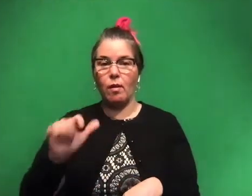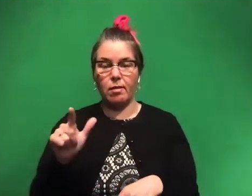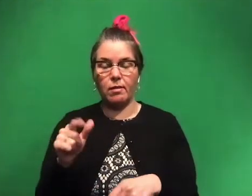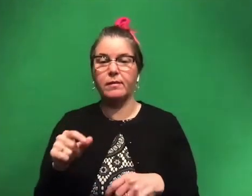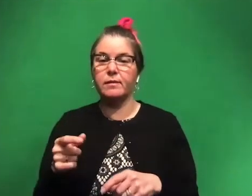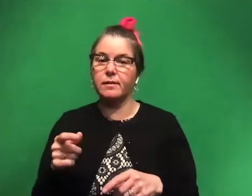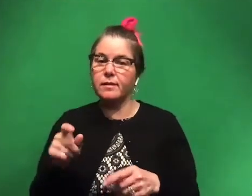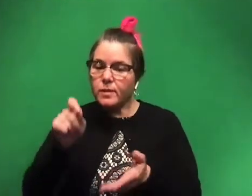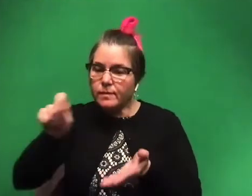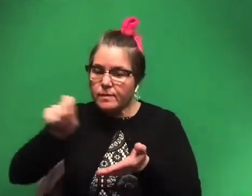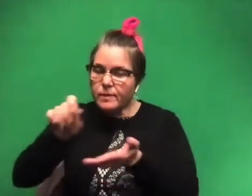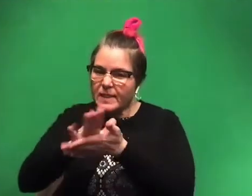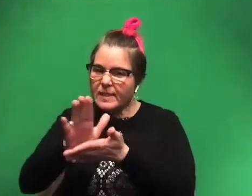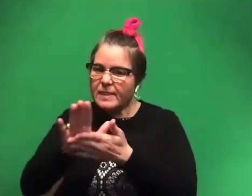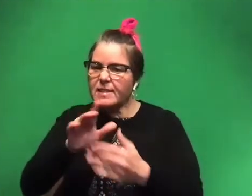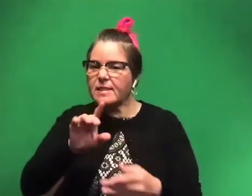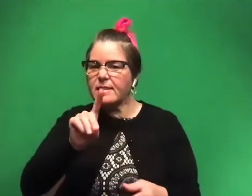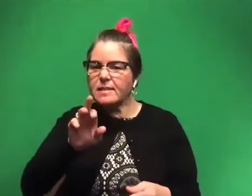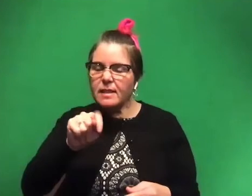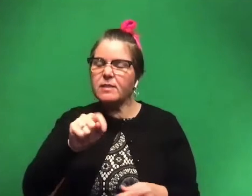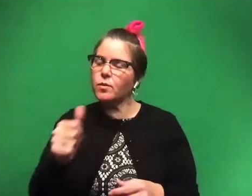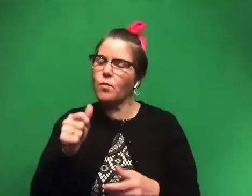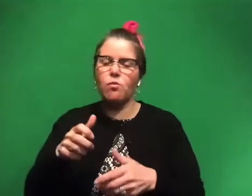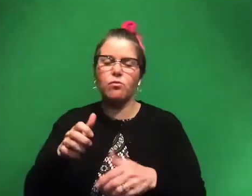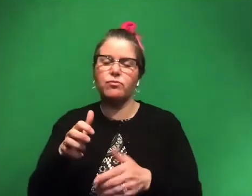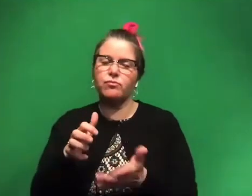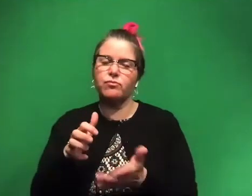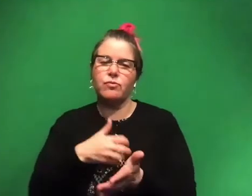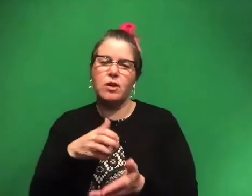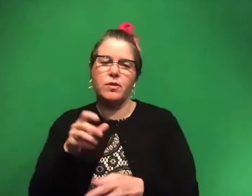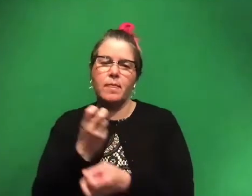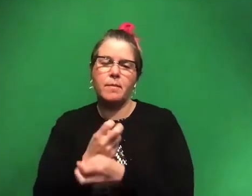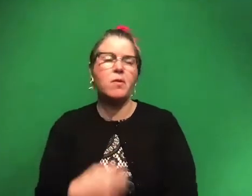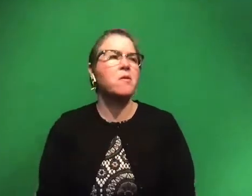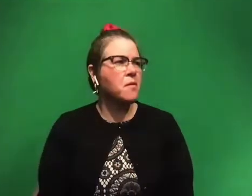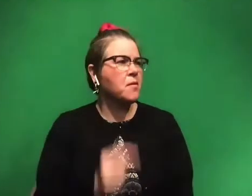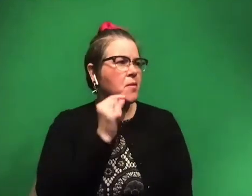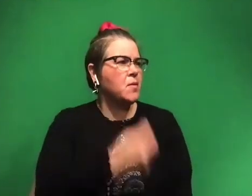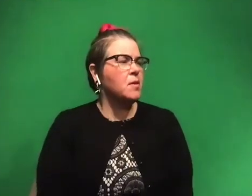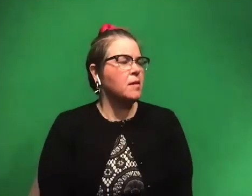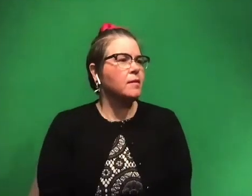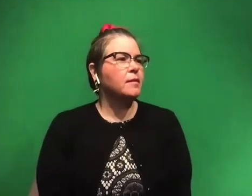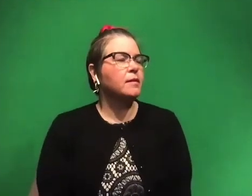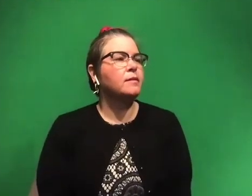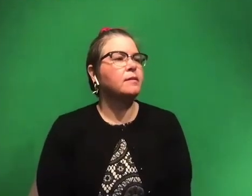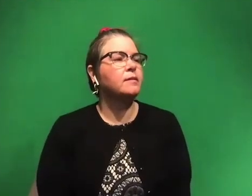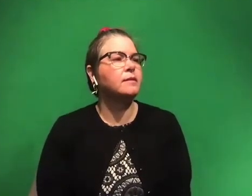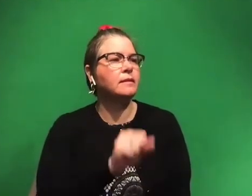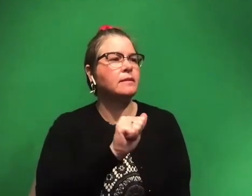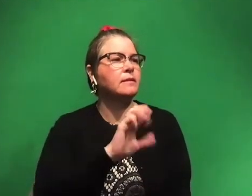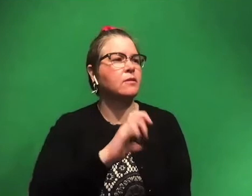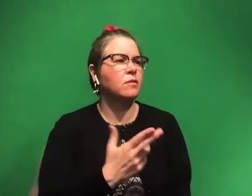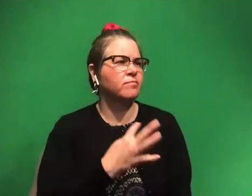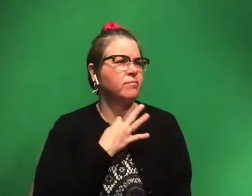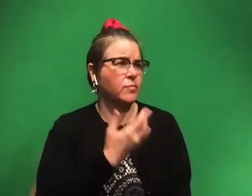dust and the dirt off the fossil because it won't scratch the bone. That's super cool. Sarah Keelan would like to know, do you have a